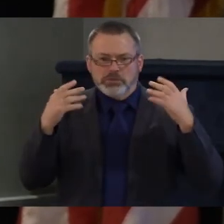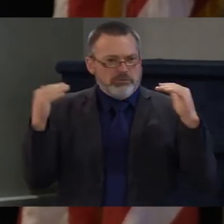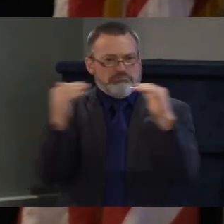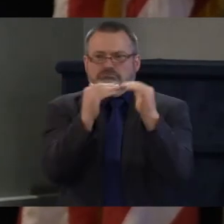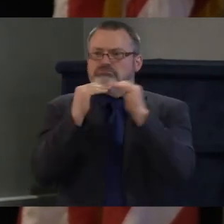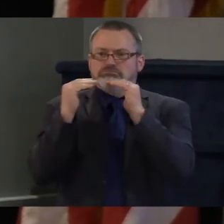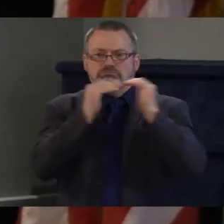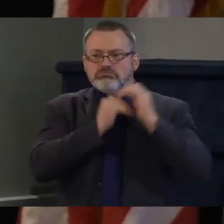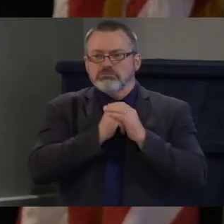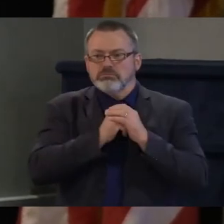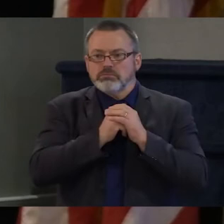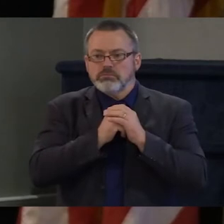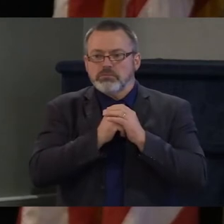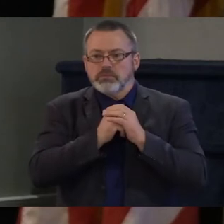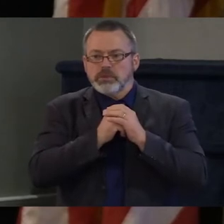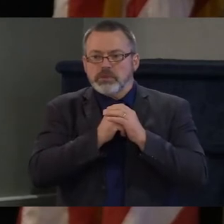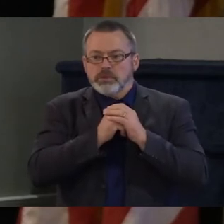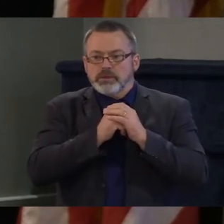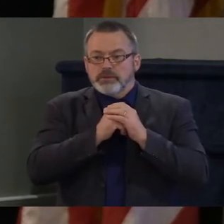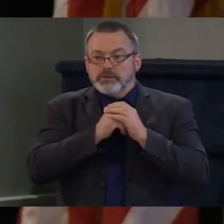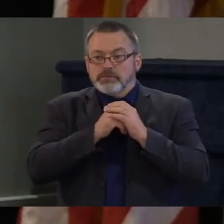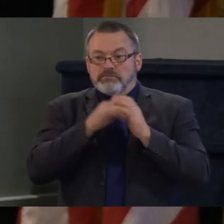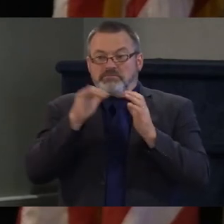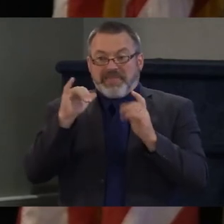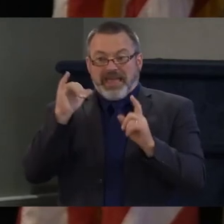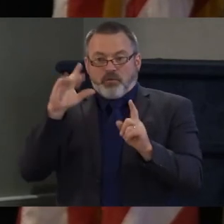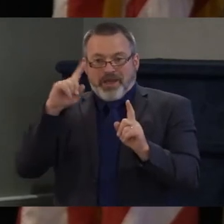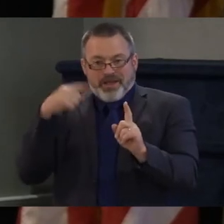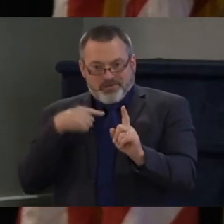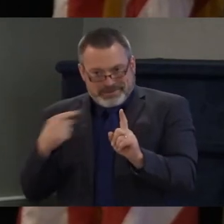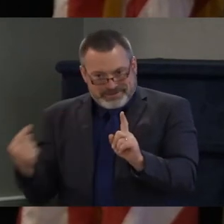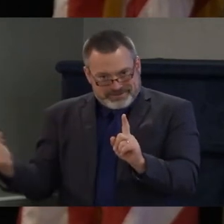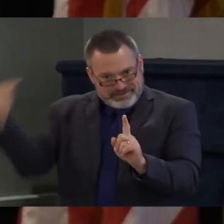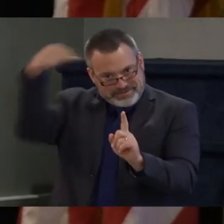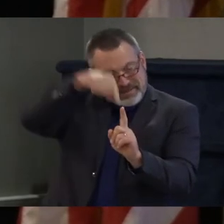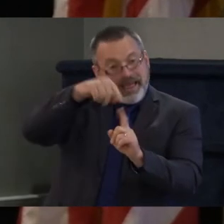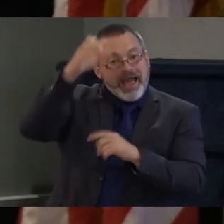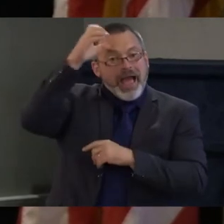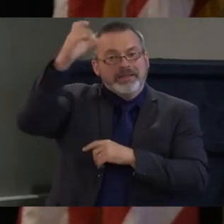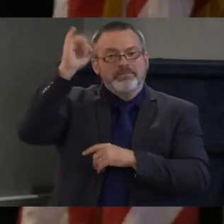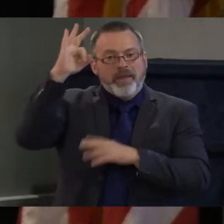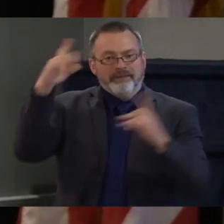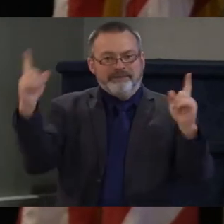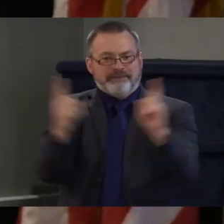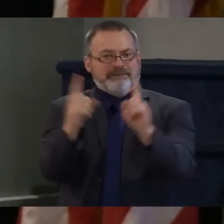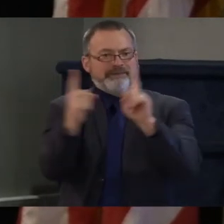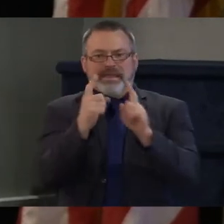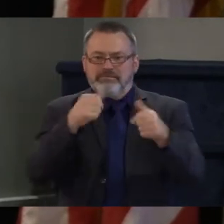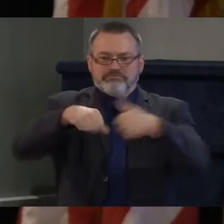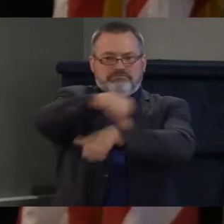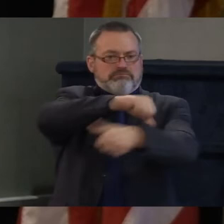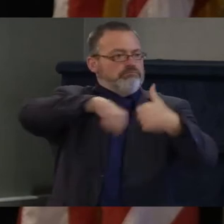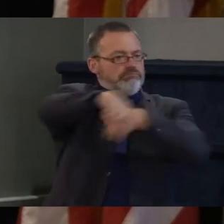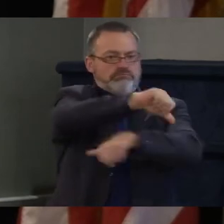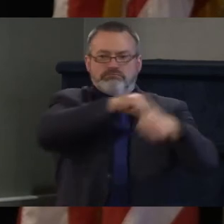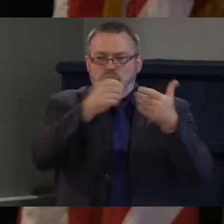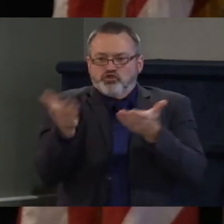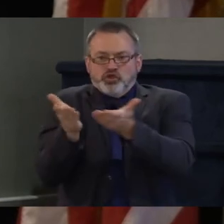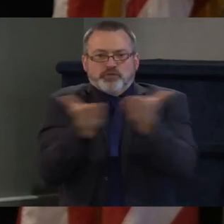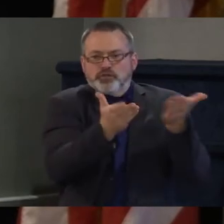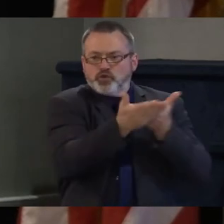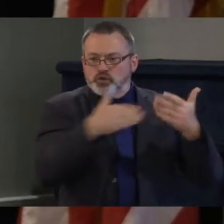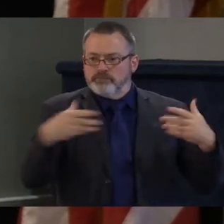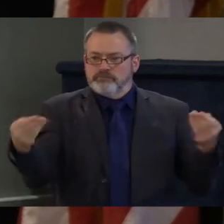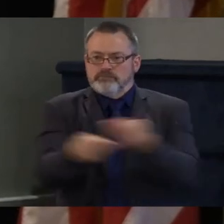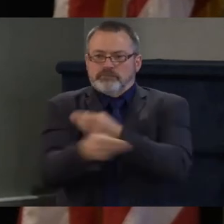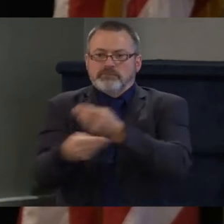back to serving one another so that's why again why i help women in recovery why my husband and i